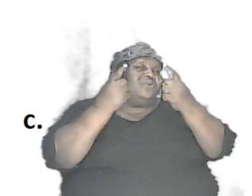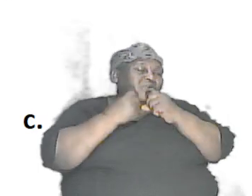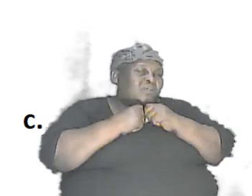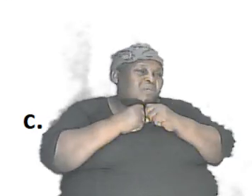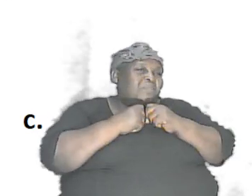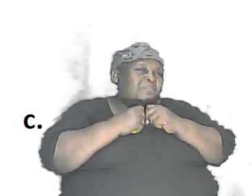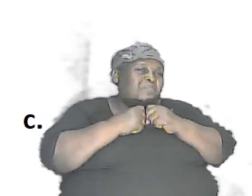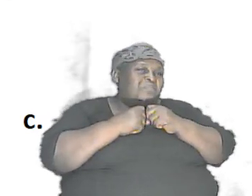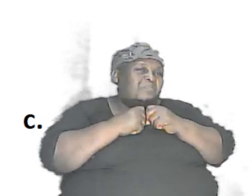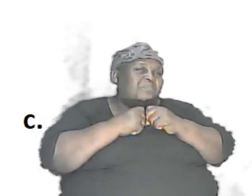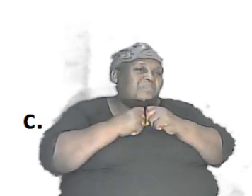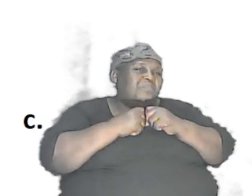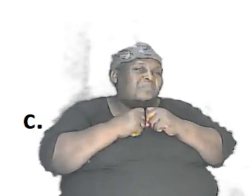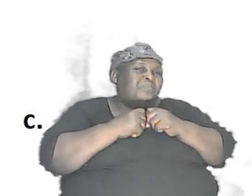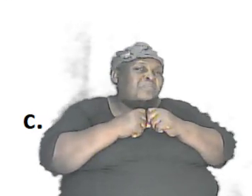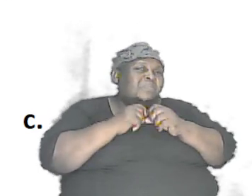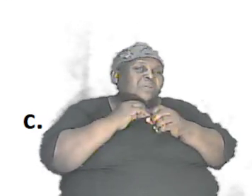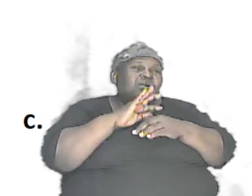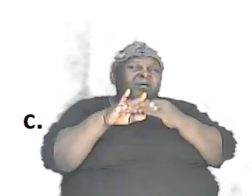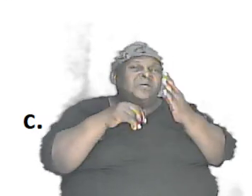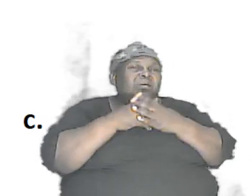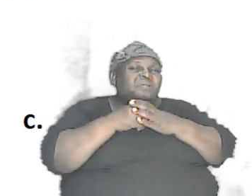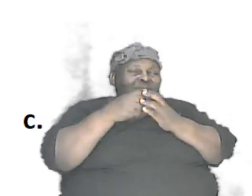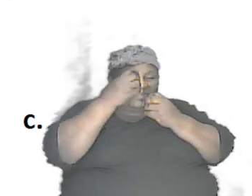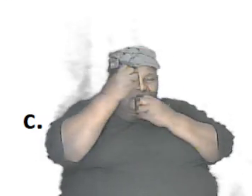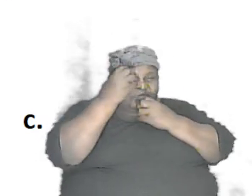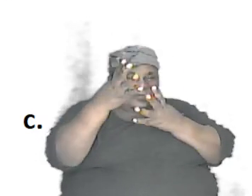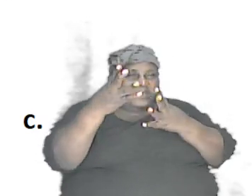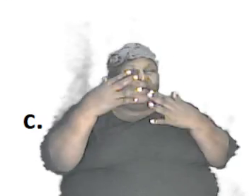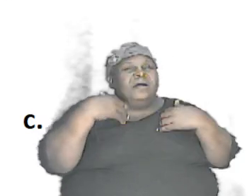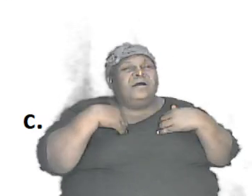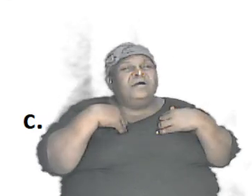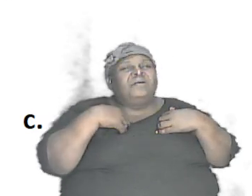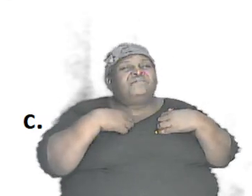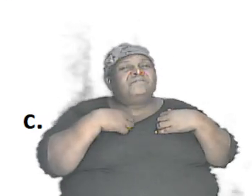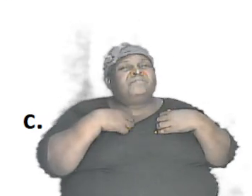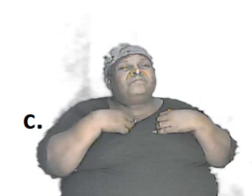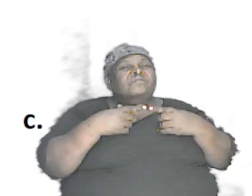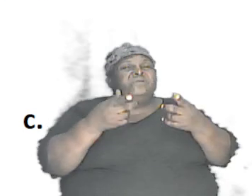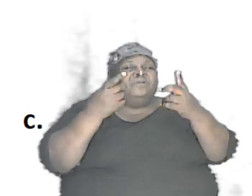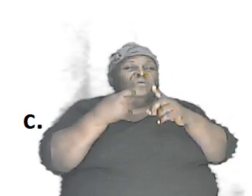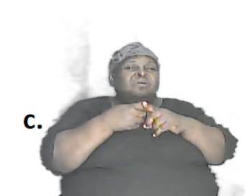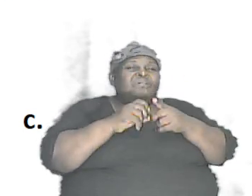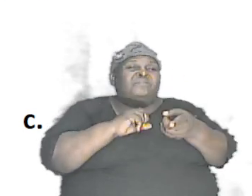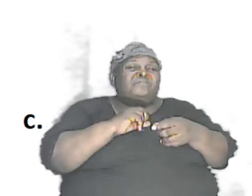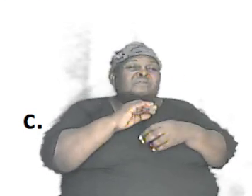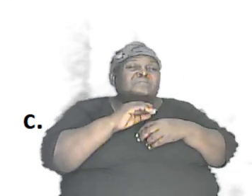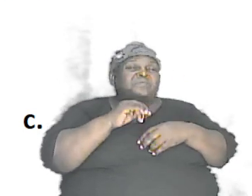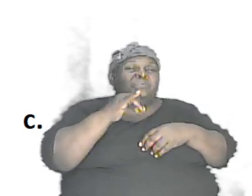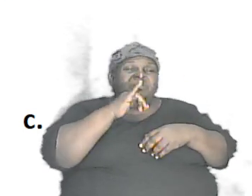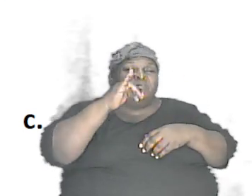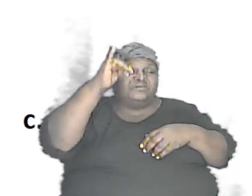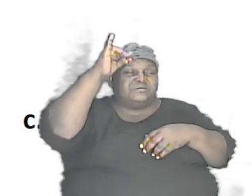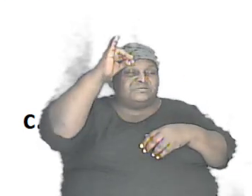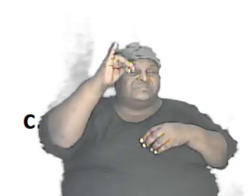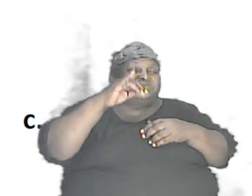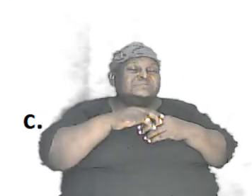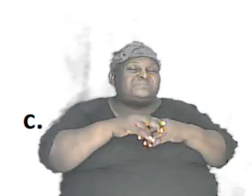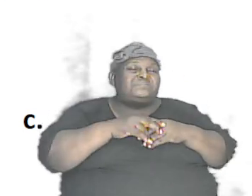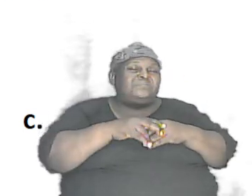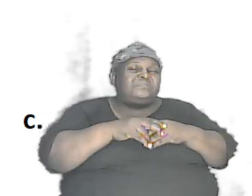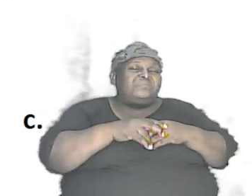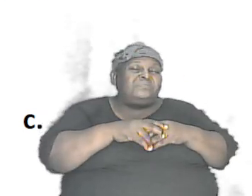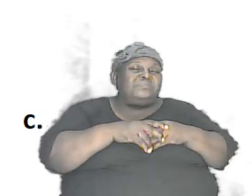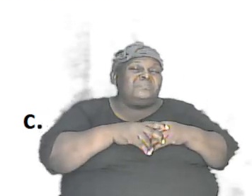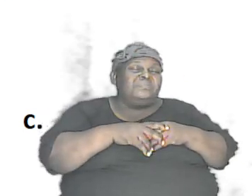but that notice that all the information that they have though came from the parents so as in the case with one